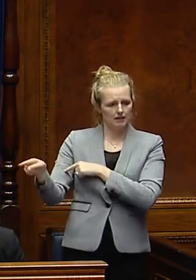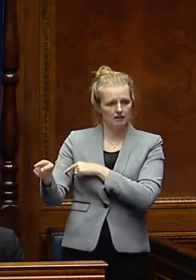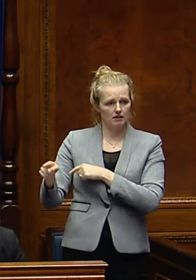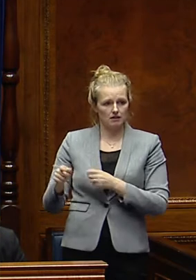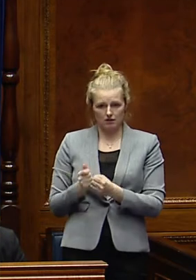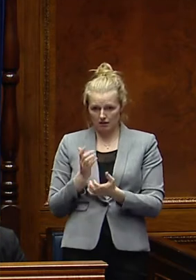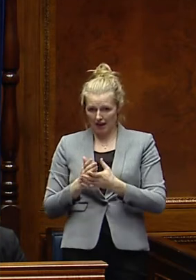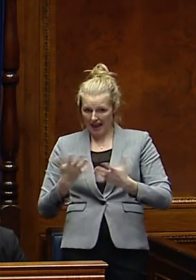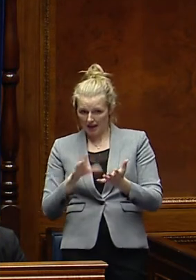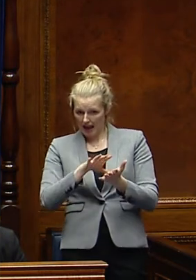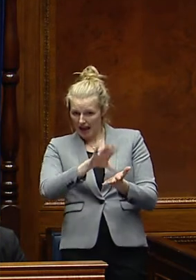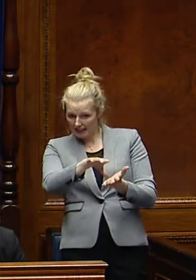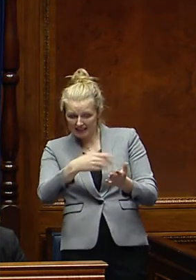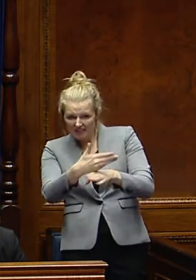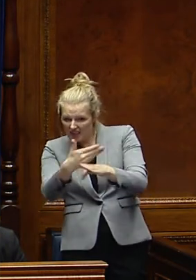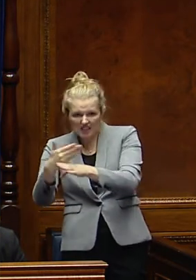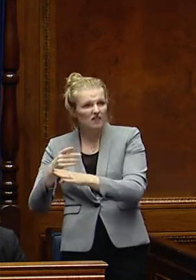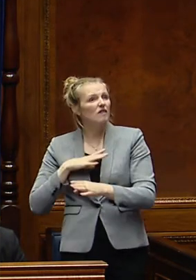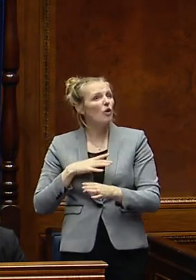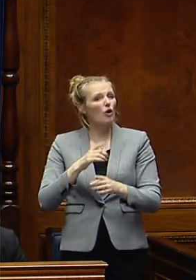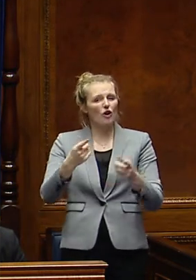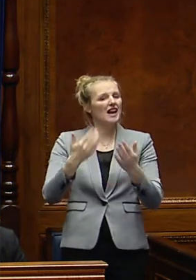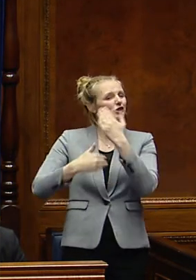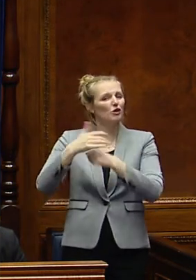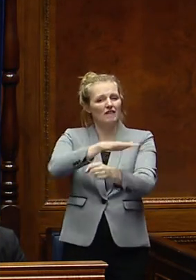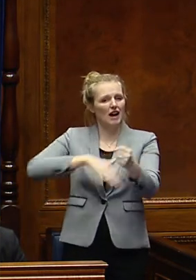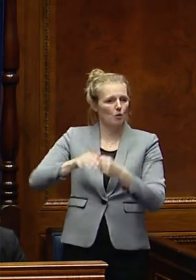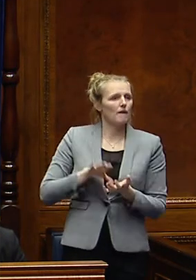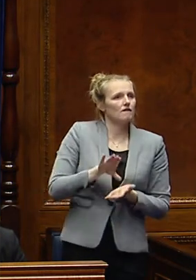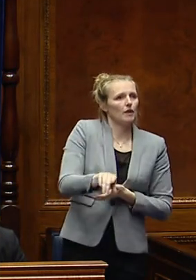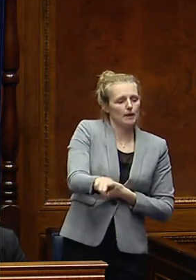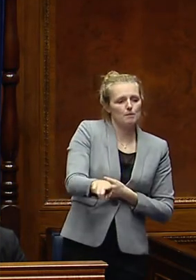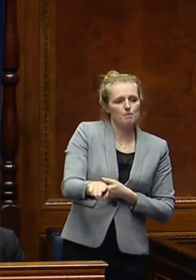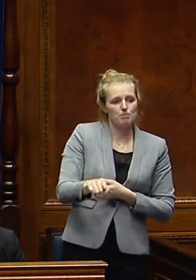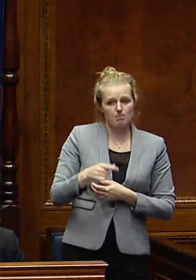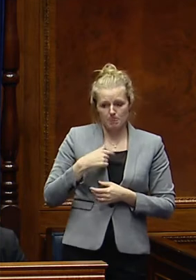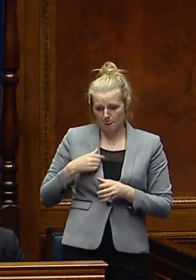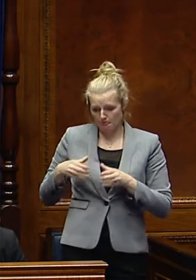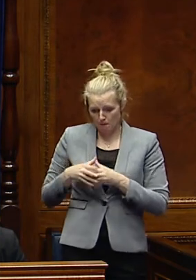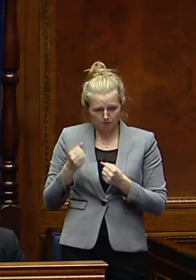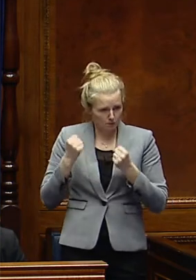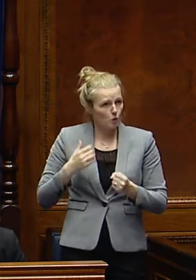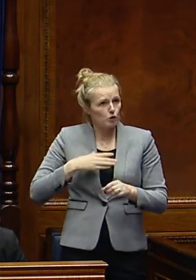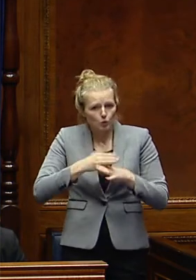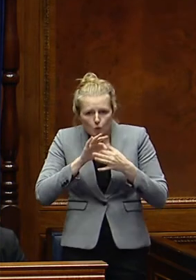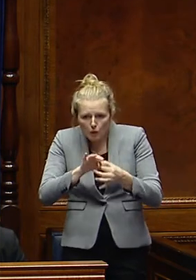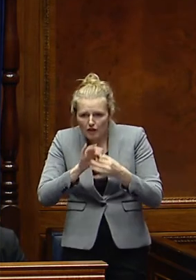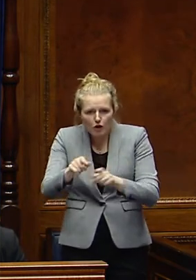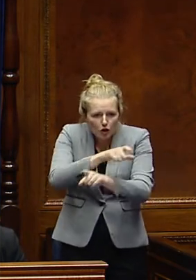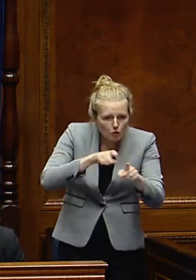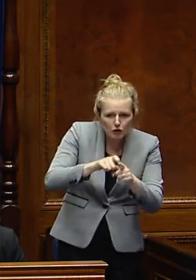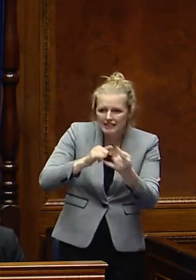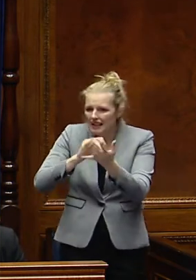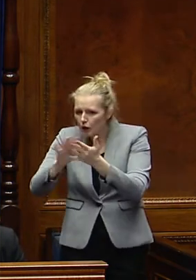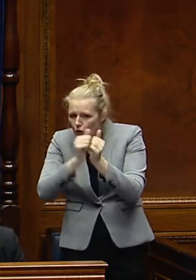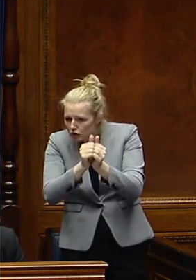related to the historic environment. In the use of its powers, my Department seeks to work closely with relevant communities and stakeholders